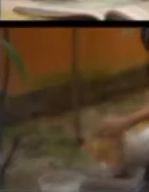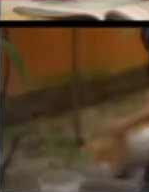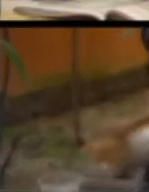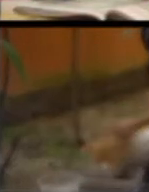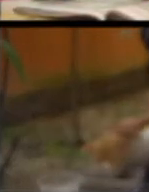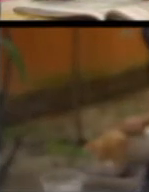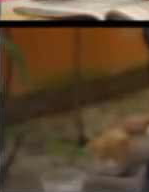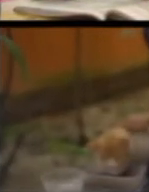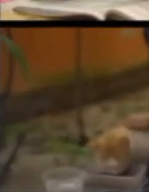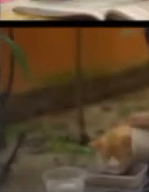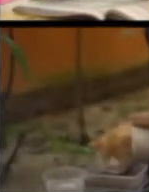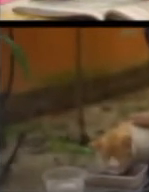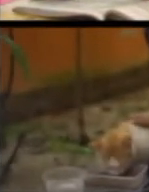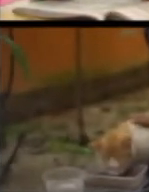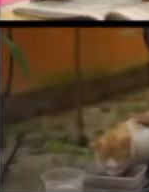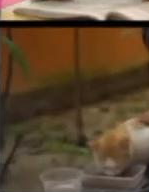Intro